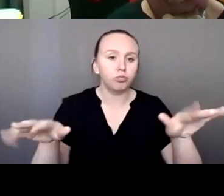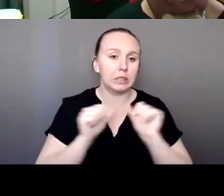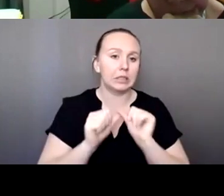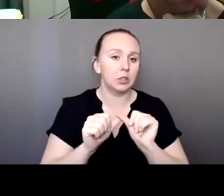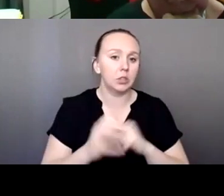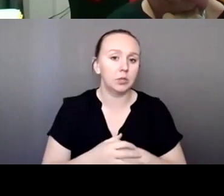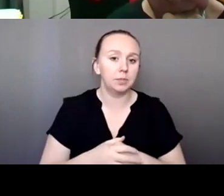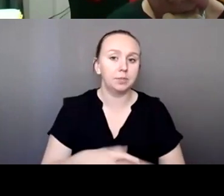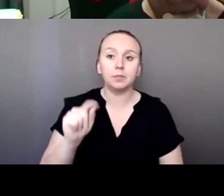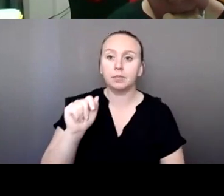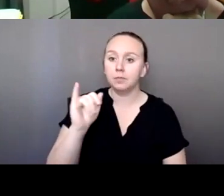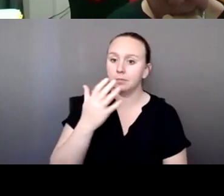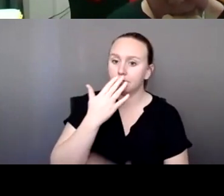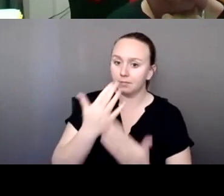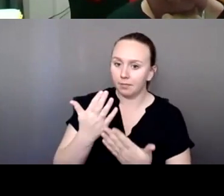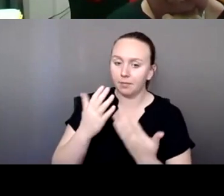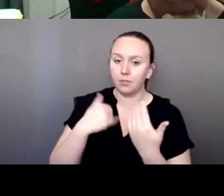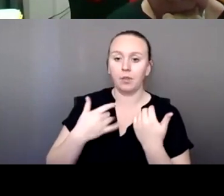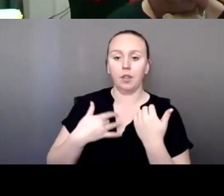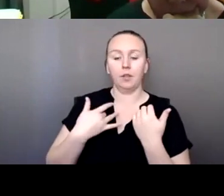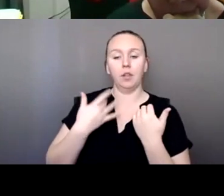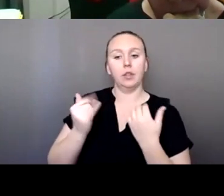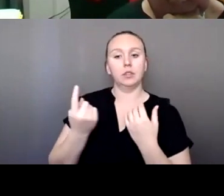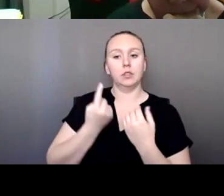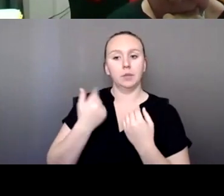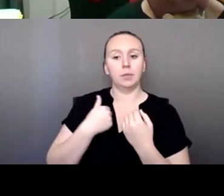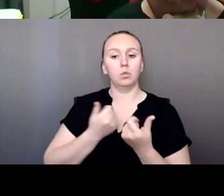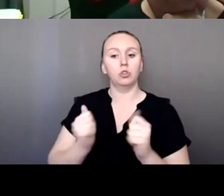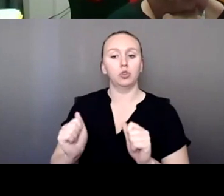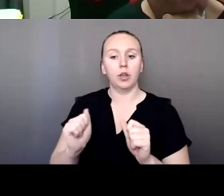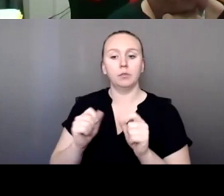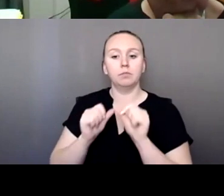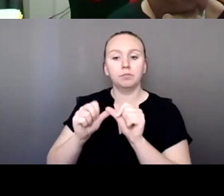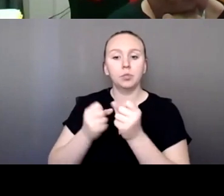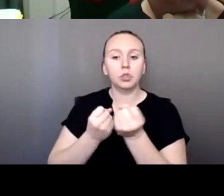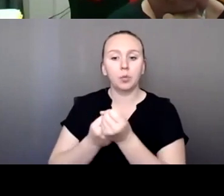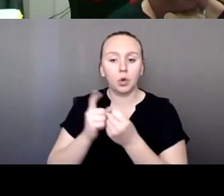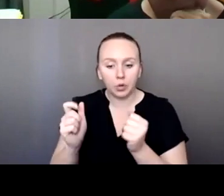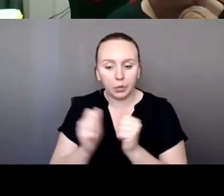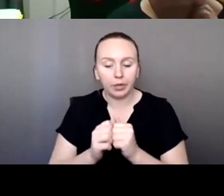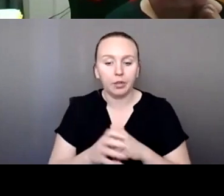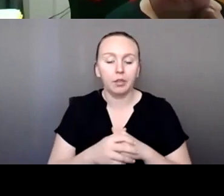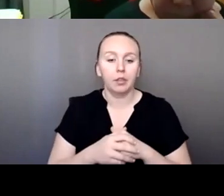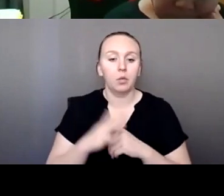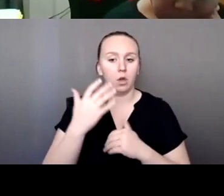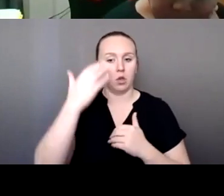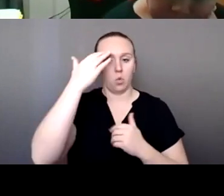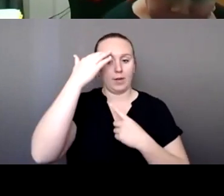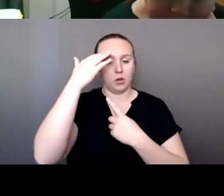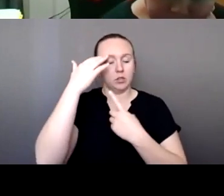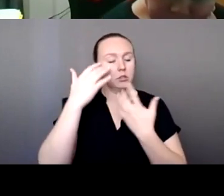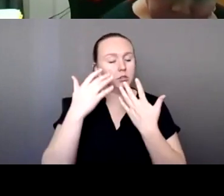Thank you. And that's, I think that's something that we'll continue to try to support you with, um, because awareness is the first